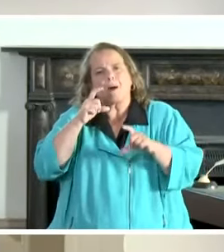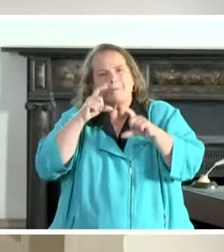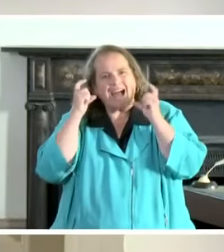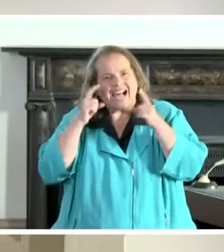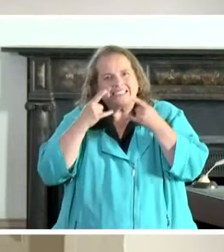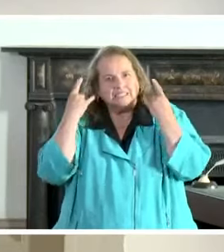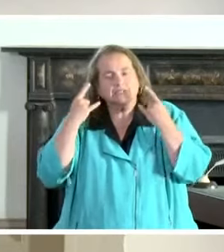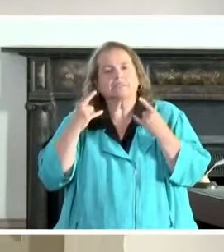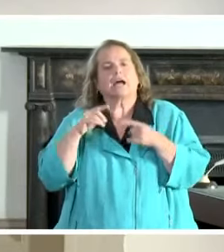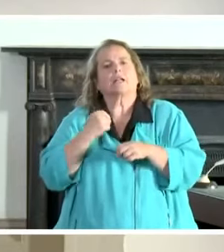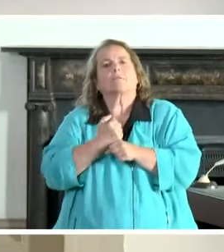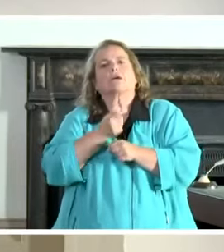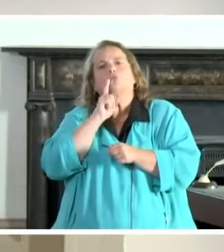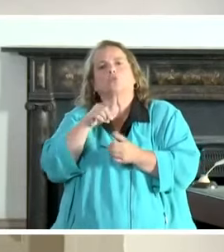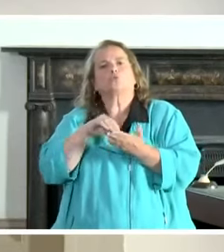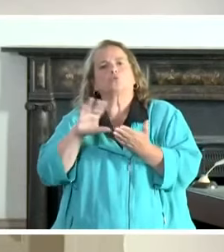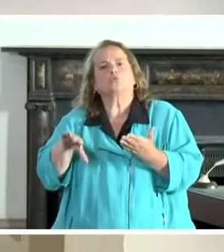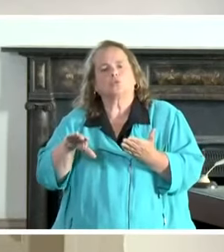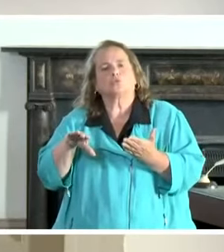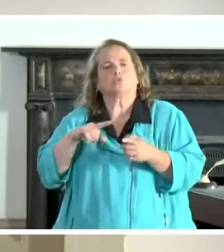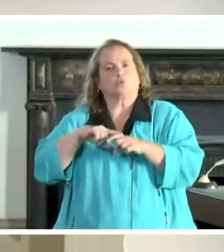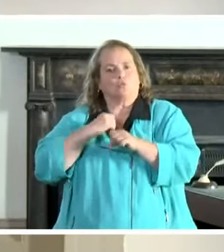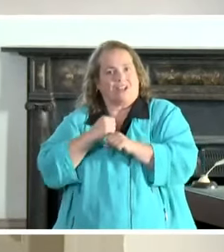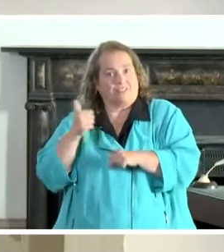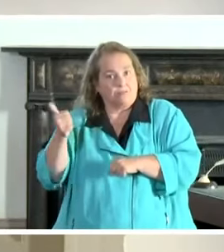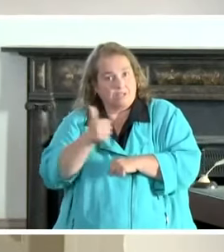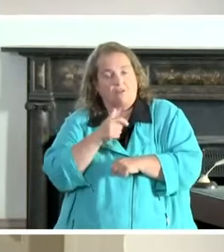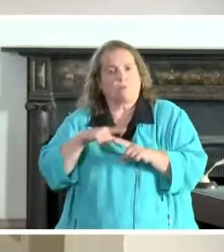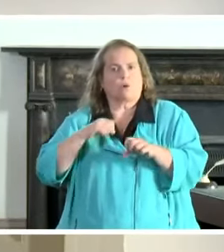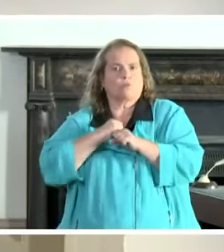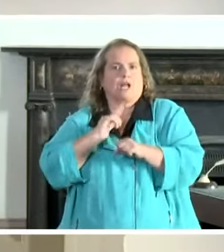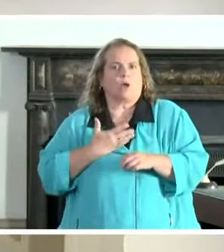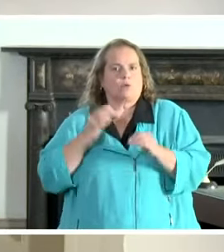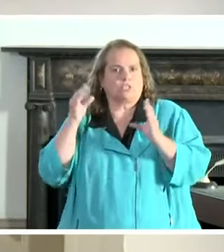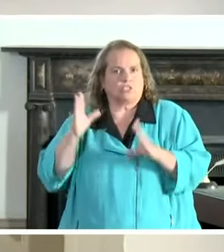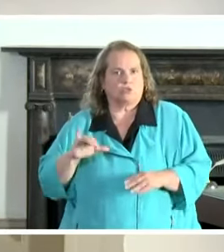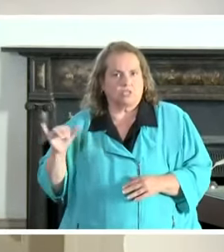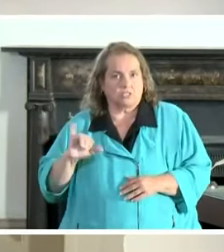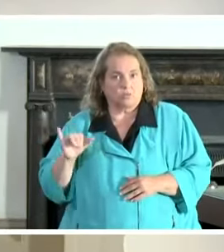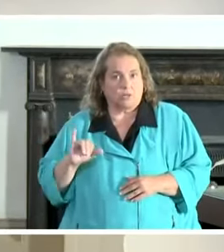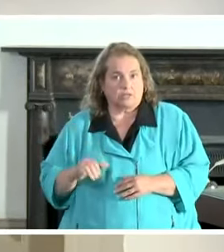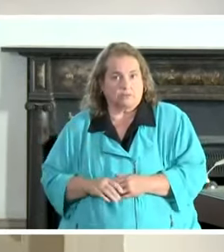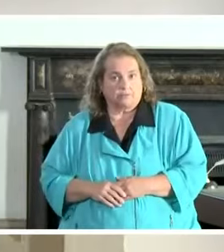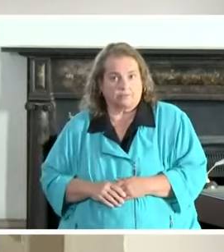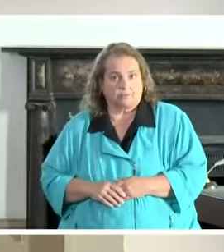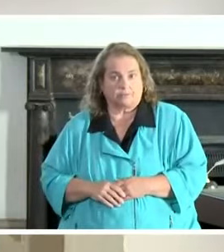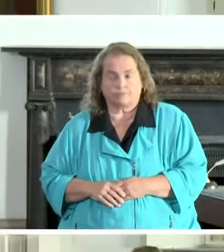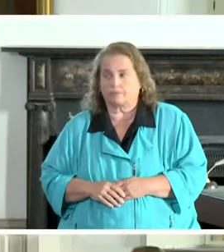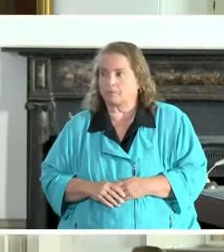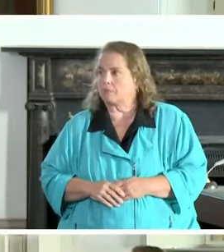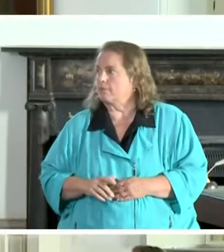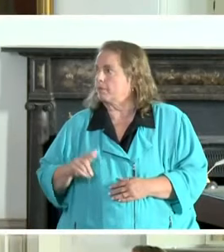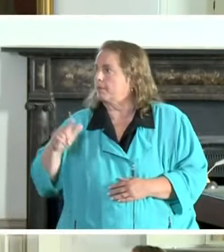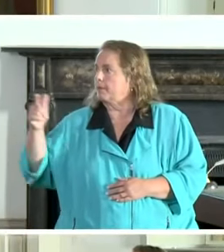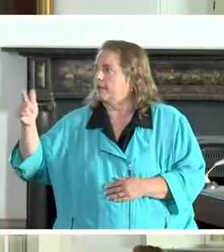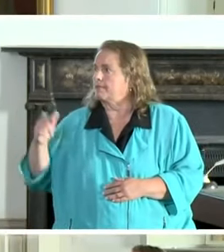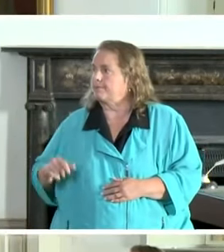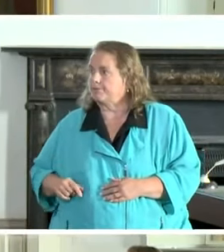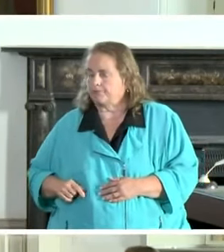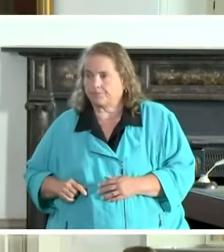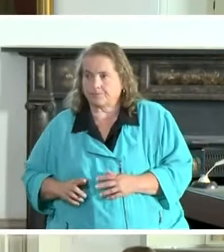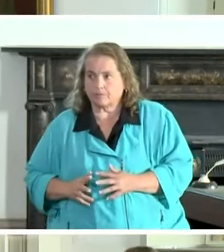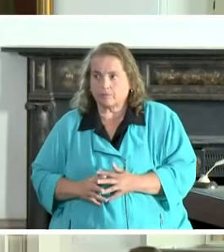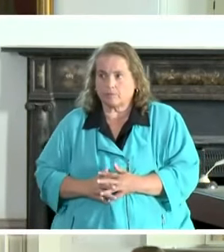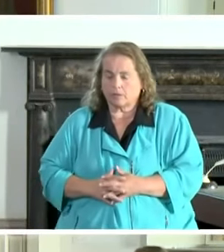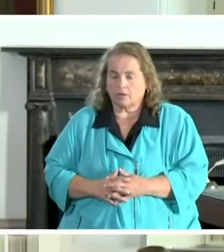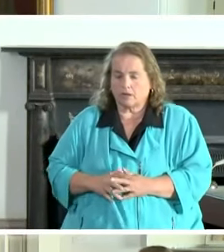and that our students do not just to protect themselves, but to protect our teachers as well. Yes, sir. Yes, The governor has said that these